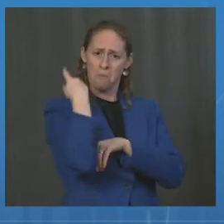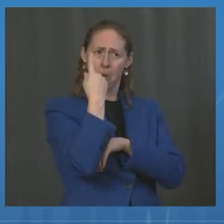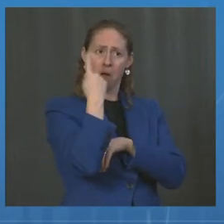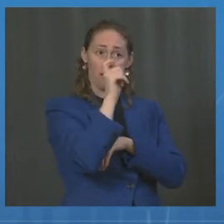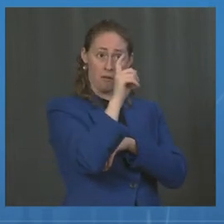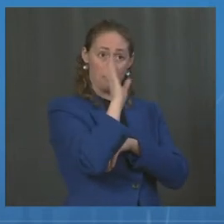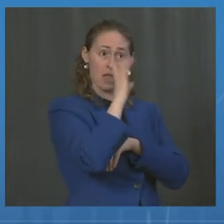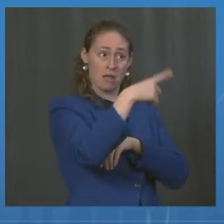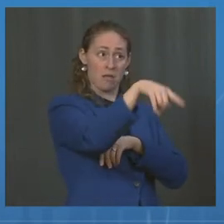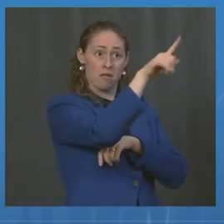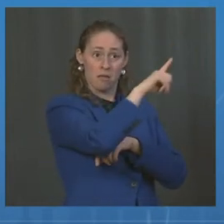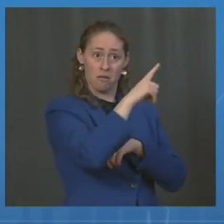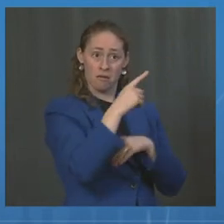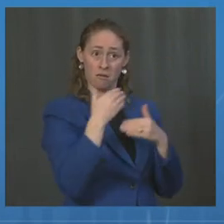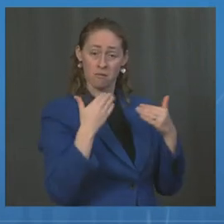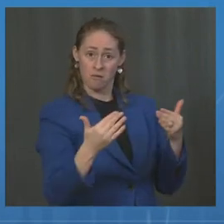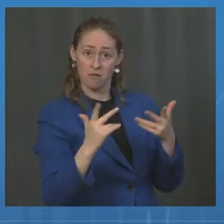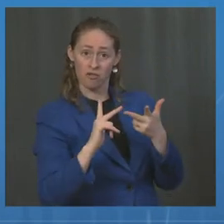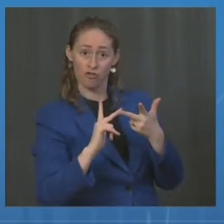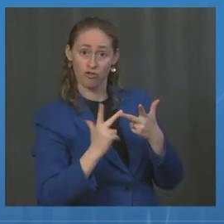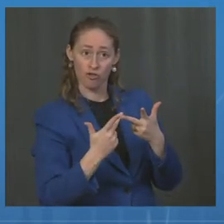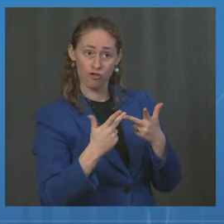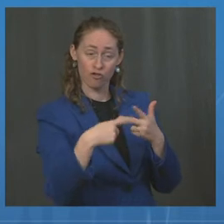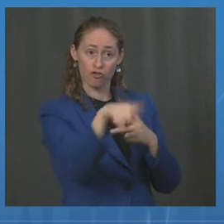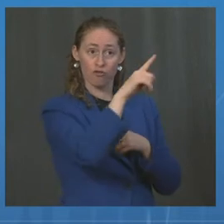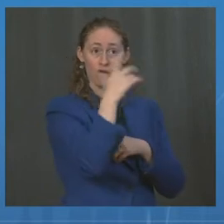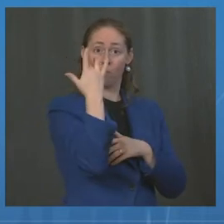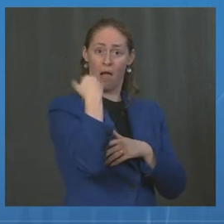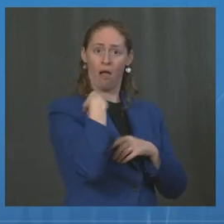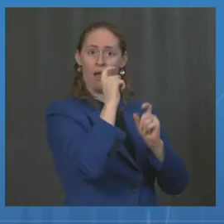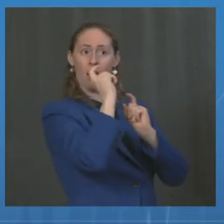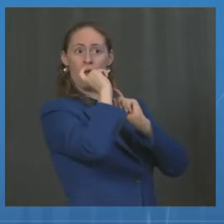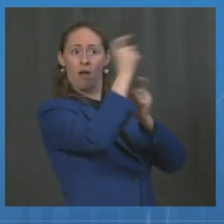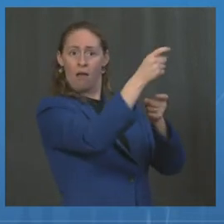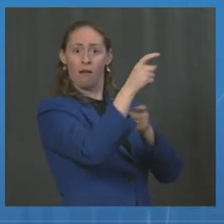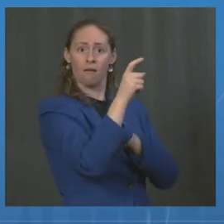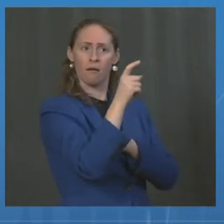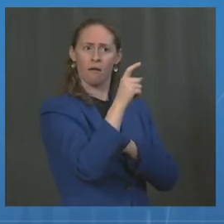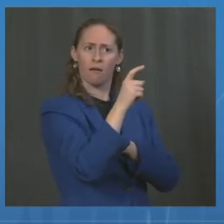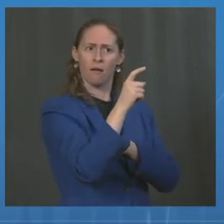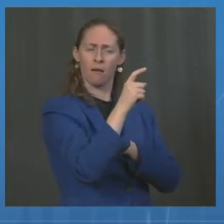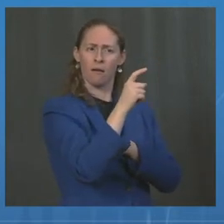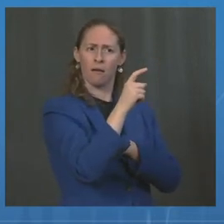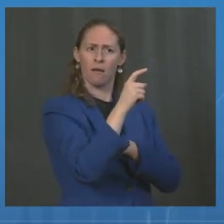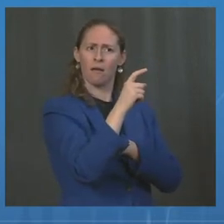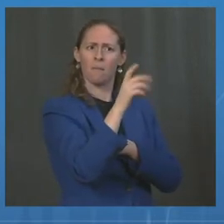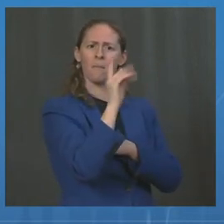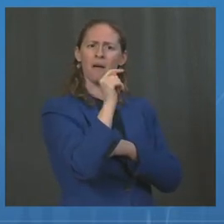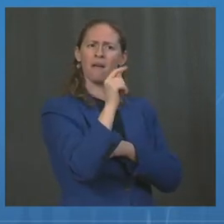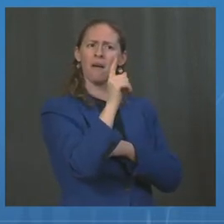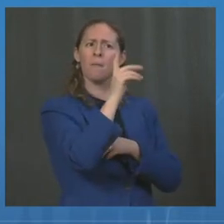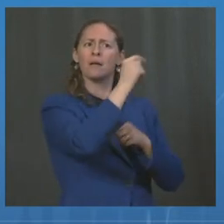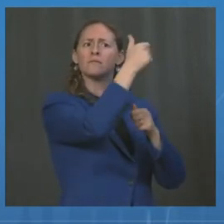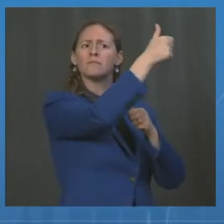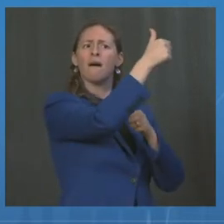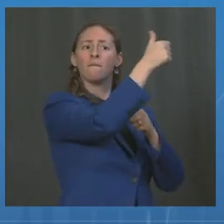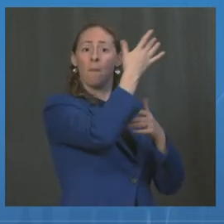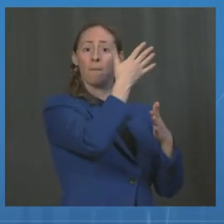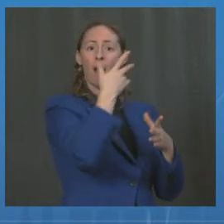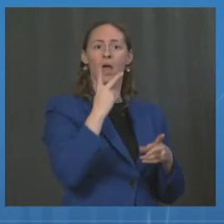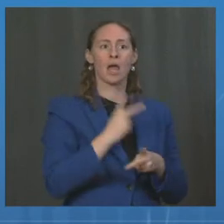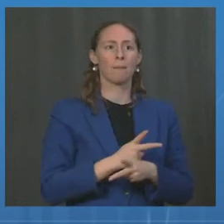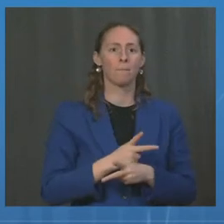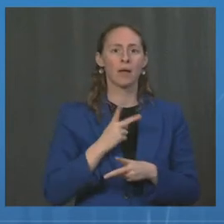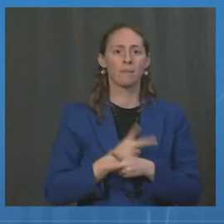following the lead of the United States and are not going to be donating much of anything. Do you have any concern that the U.S. government